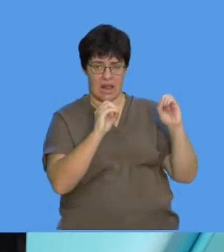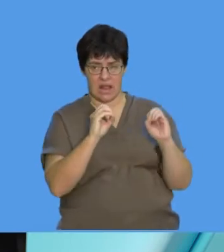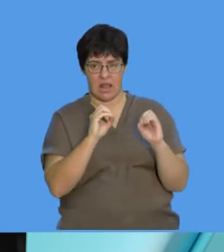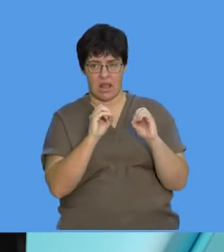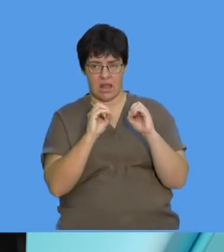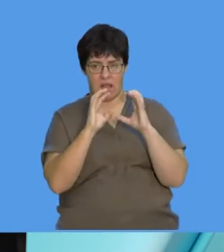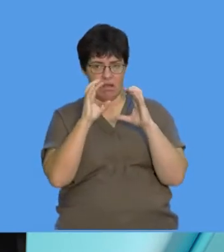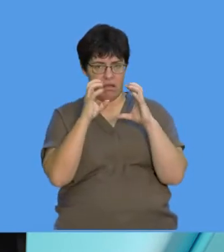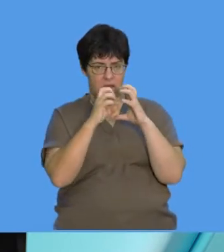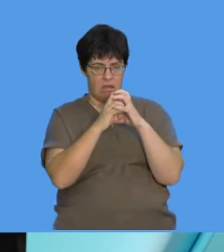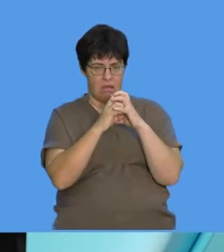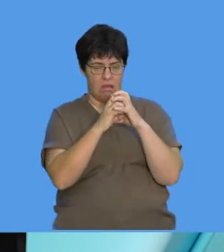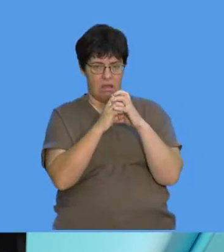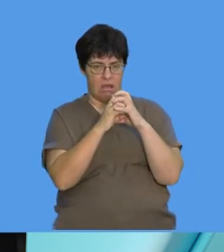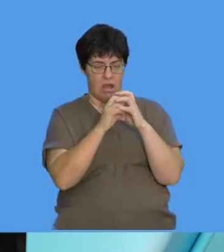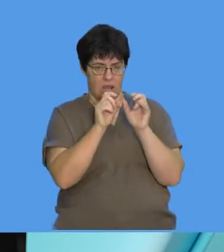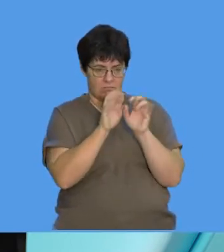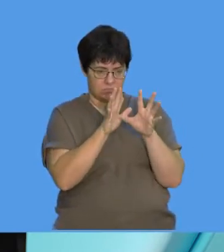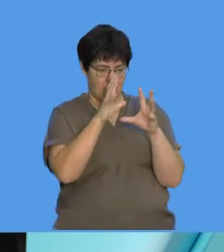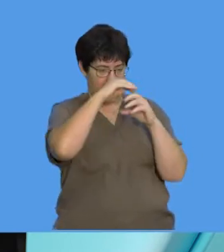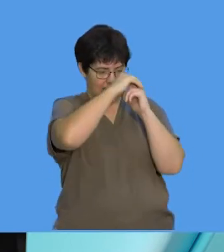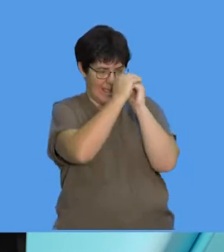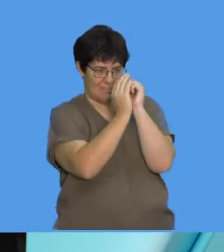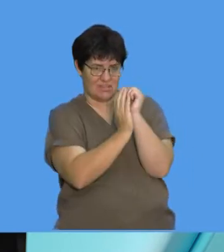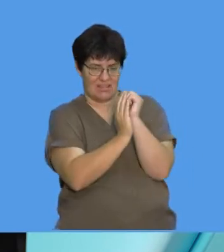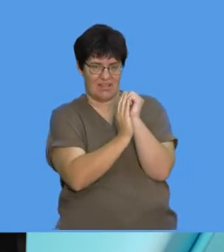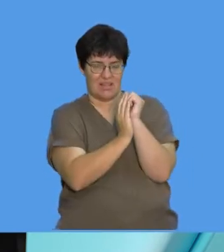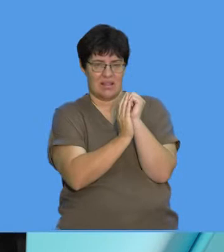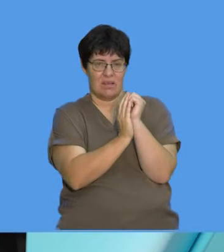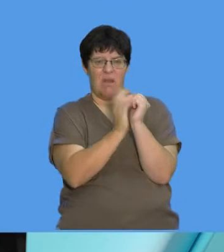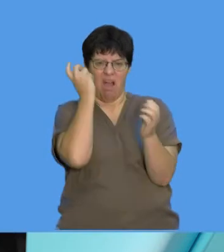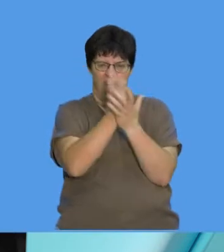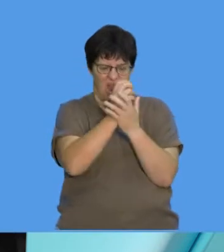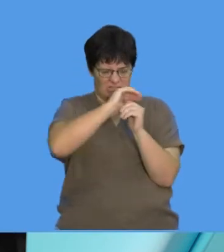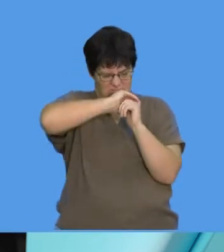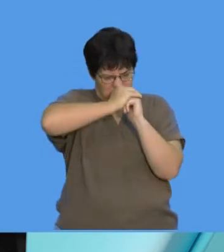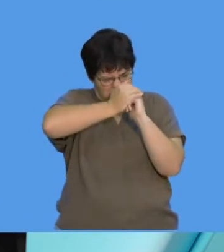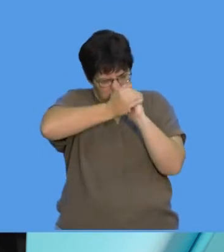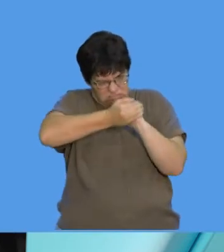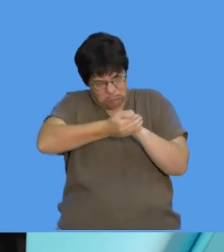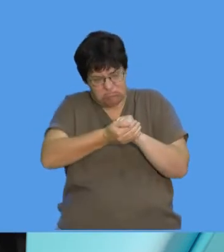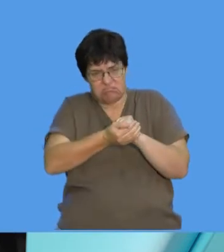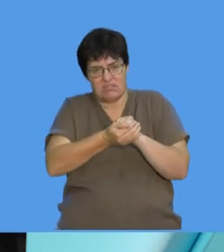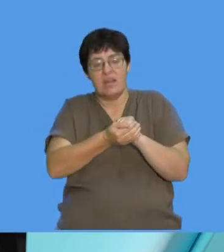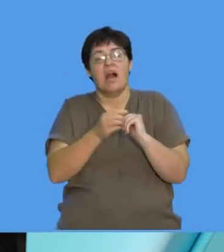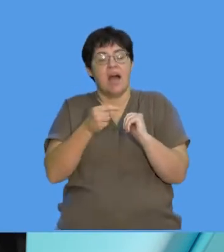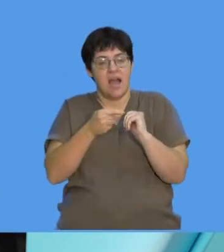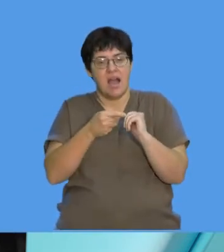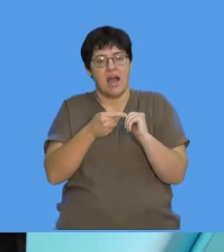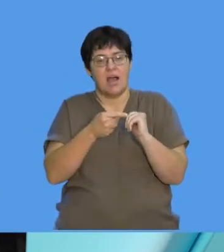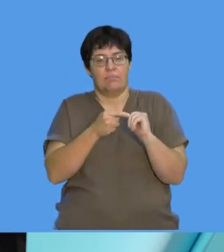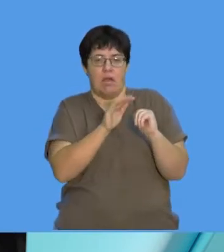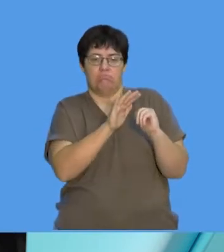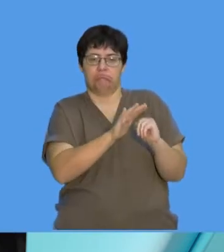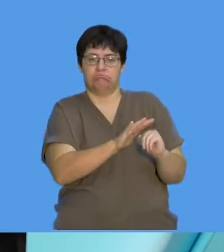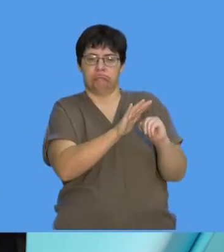actually form like a spore. That capsule can form a hard cover, and the bacteria can